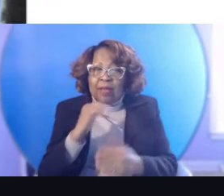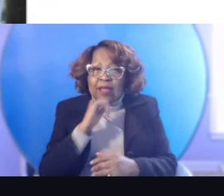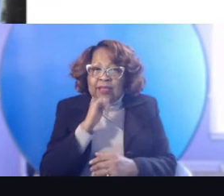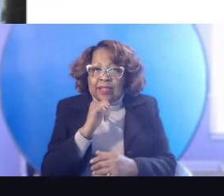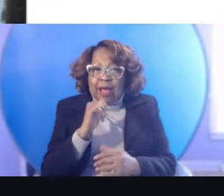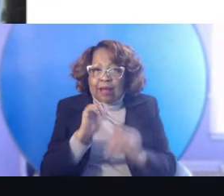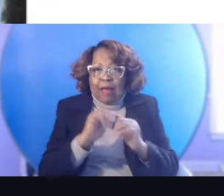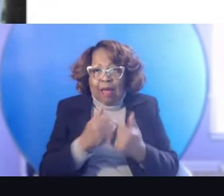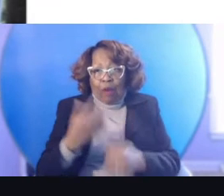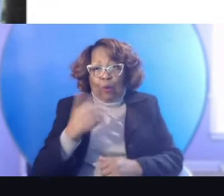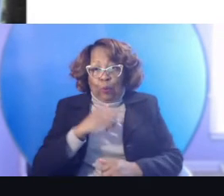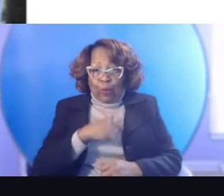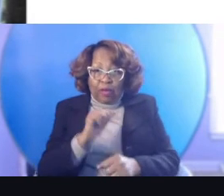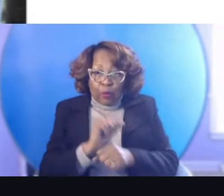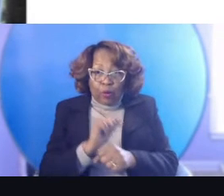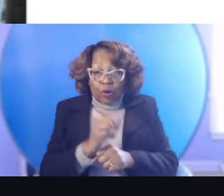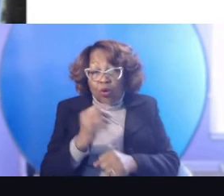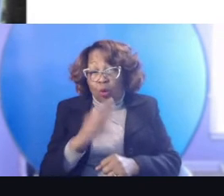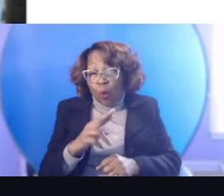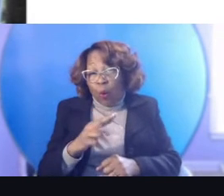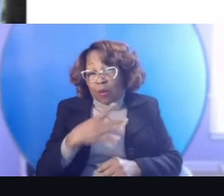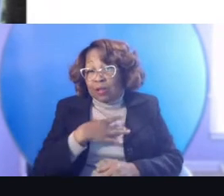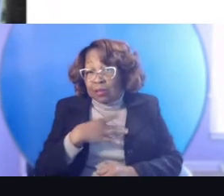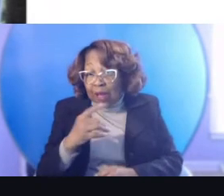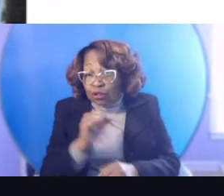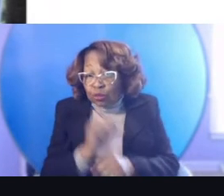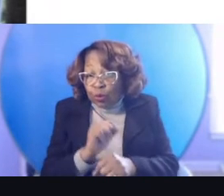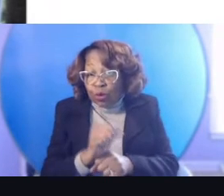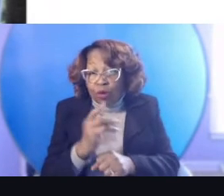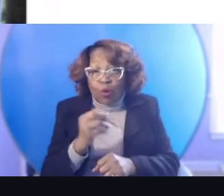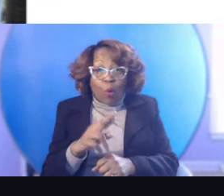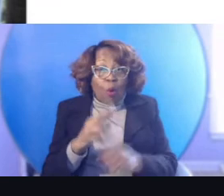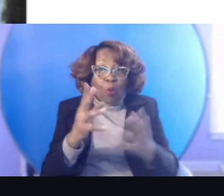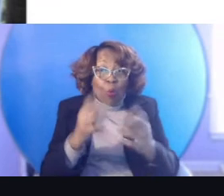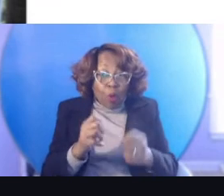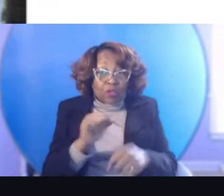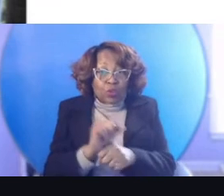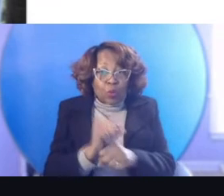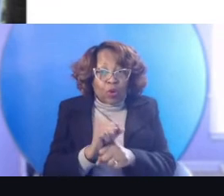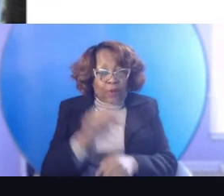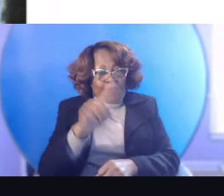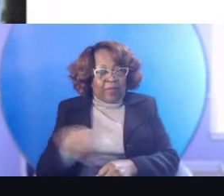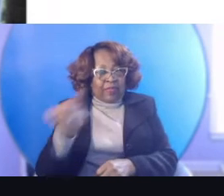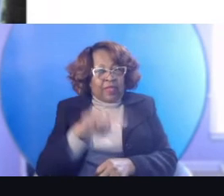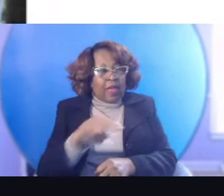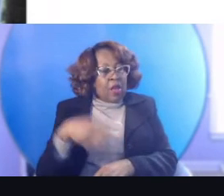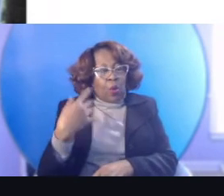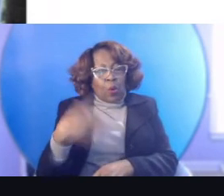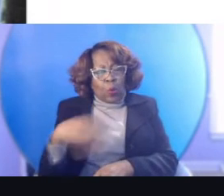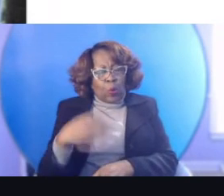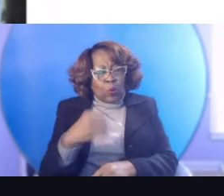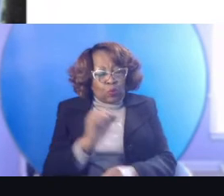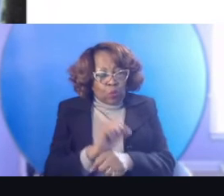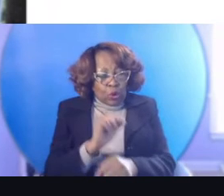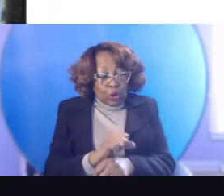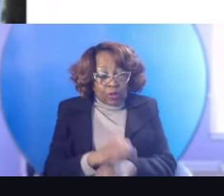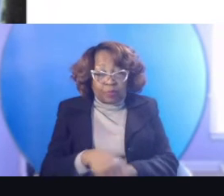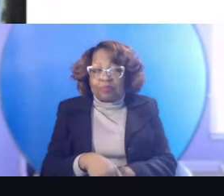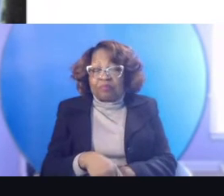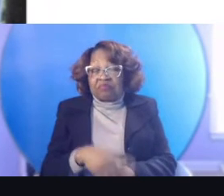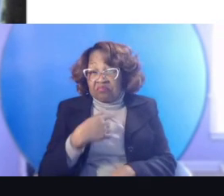work or like to work or want to work, but they still work. Um, I've been on podcasts.